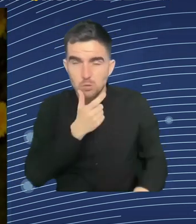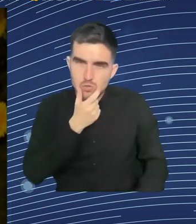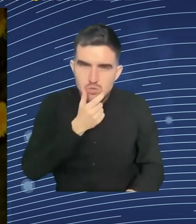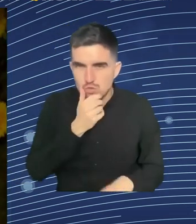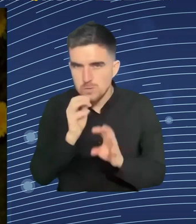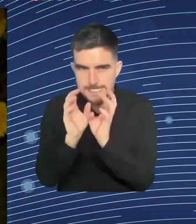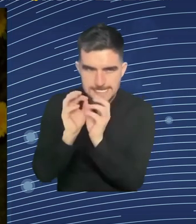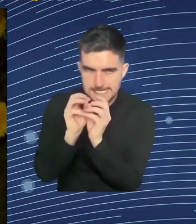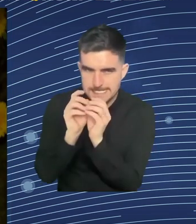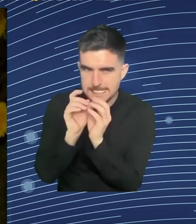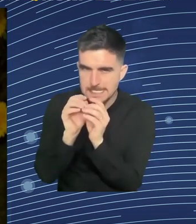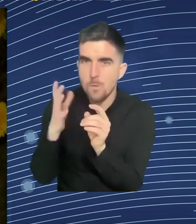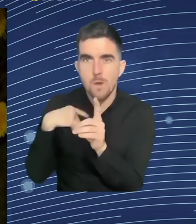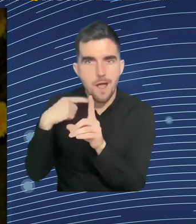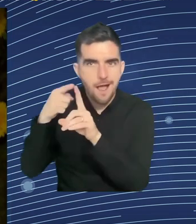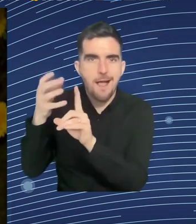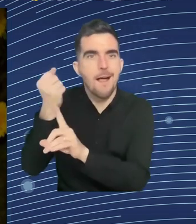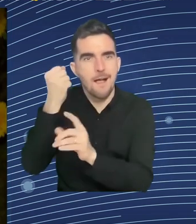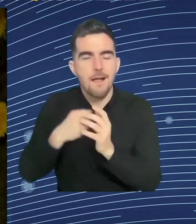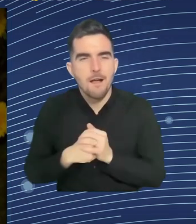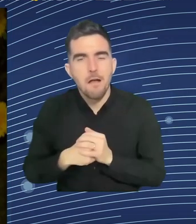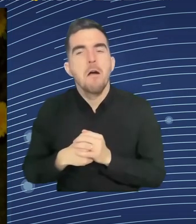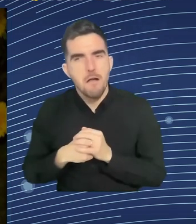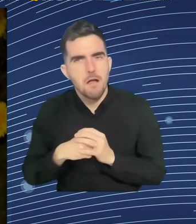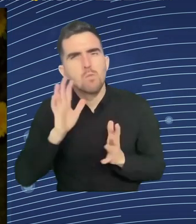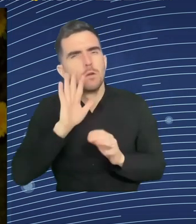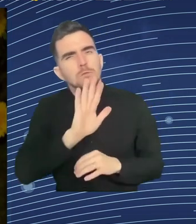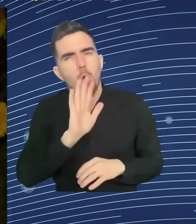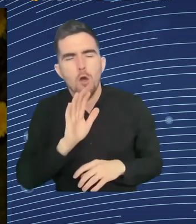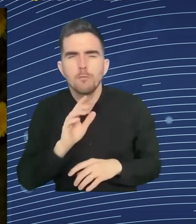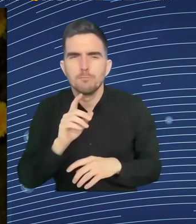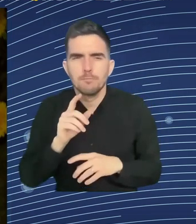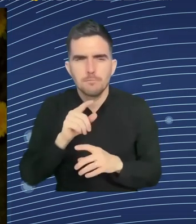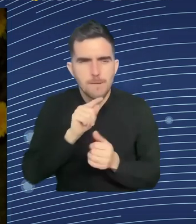it's a tool where it's called vox.org and the idea is to